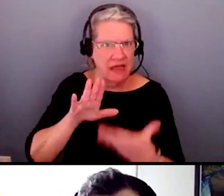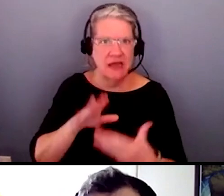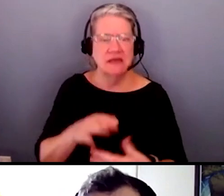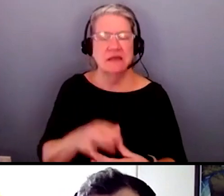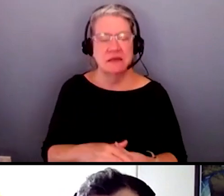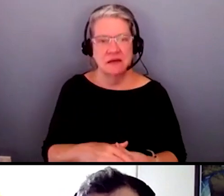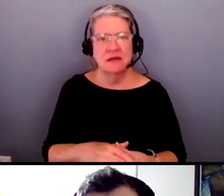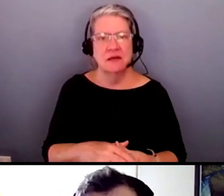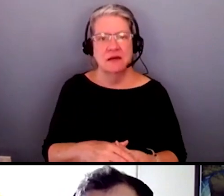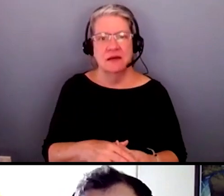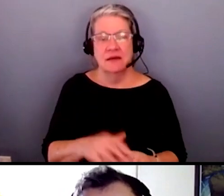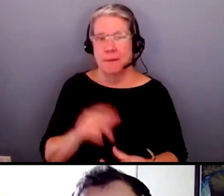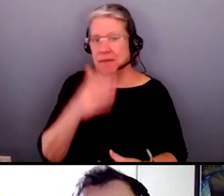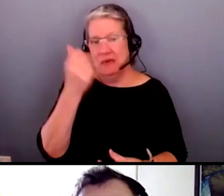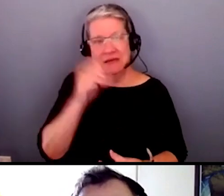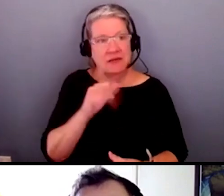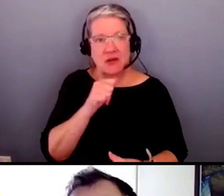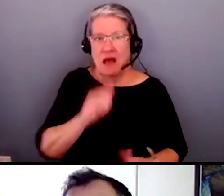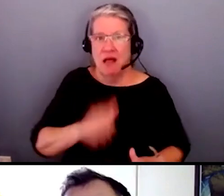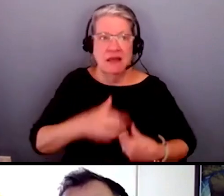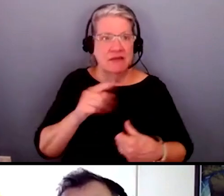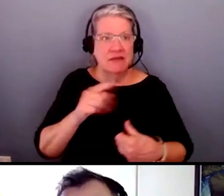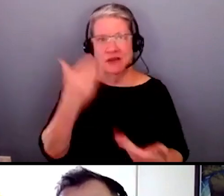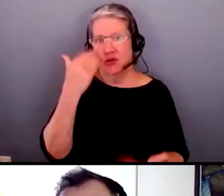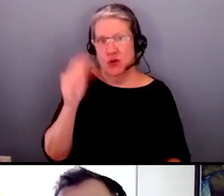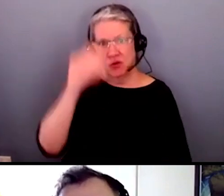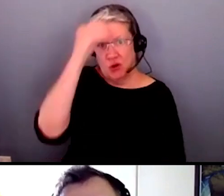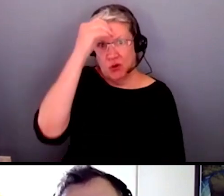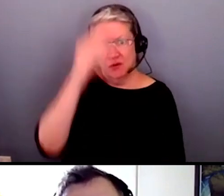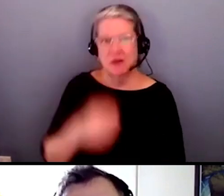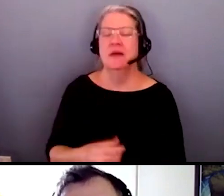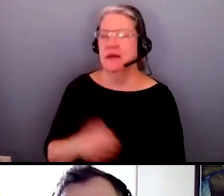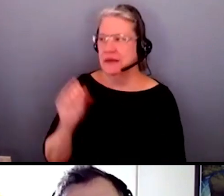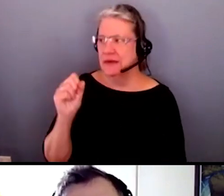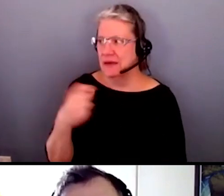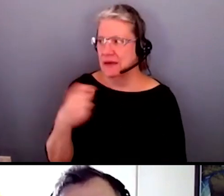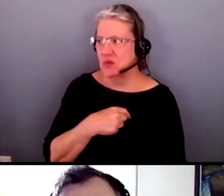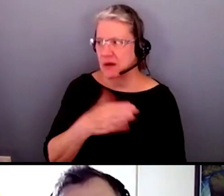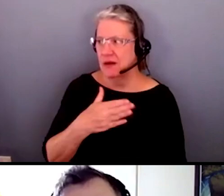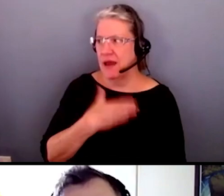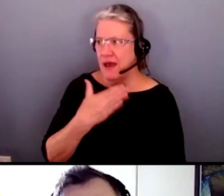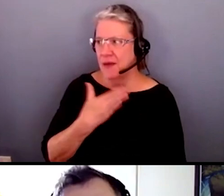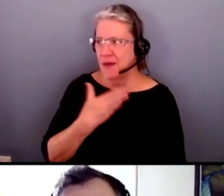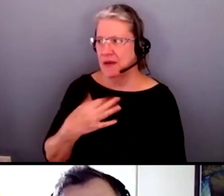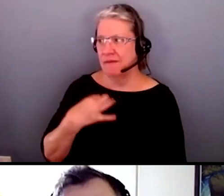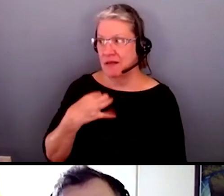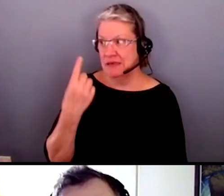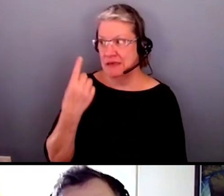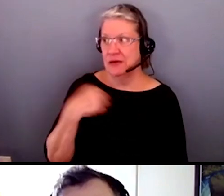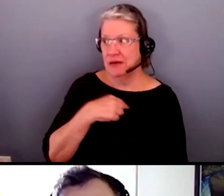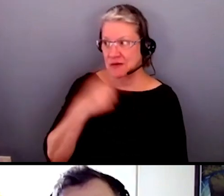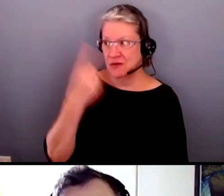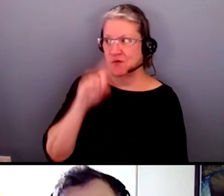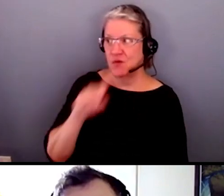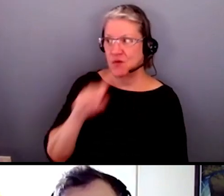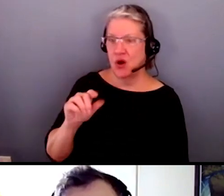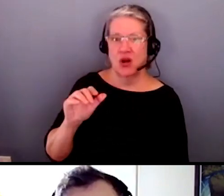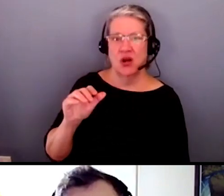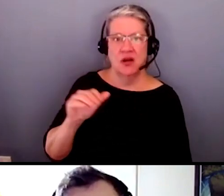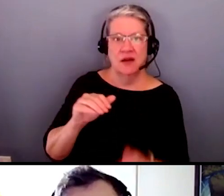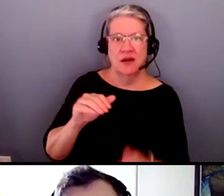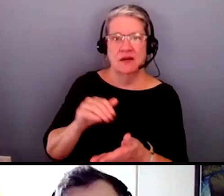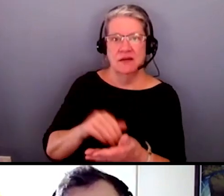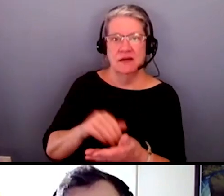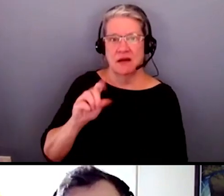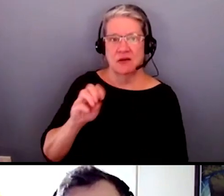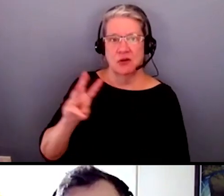unless you're living it, you don't know it. We're, we're happy. I'm volunteering this for Dr. Lewis, who's our, uh, Dean